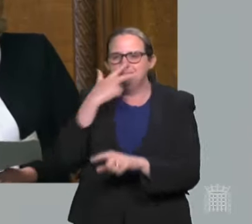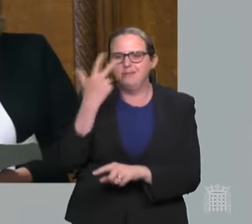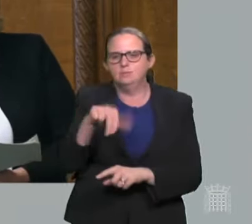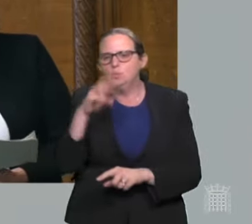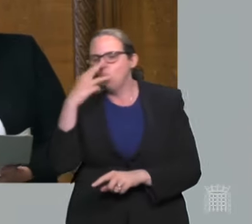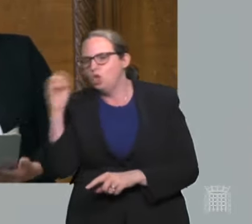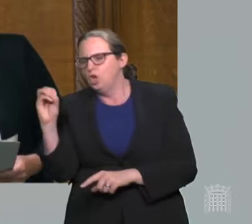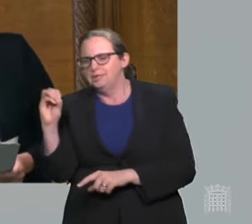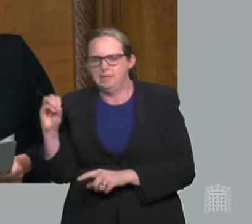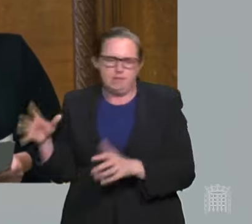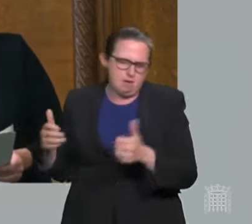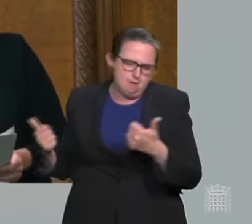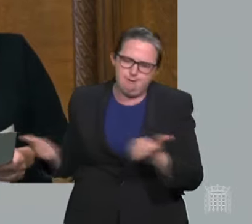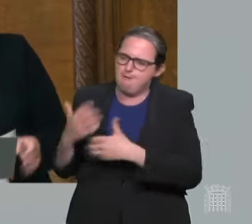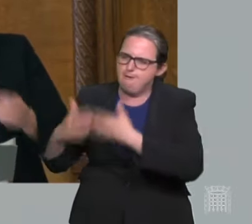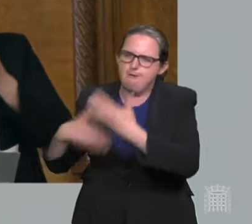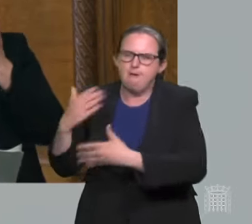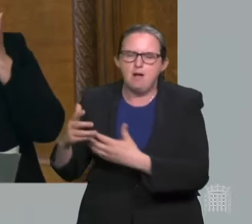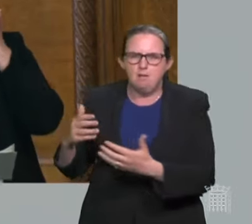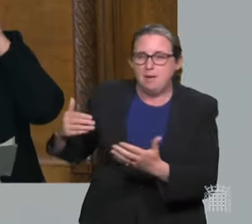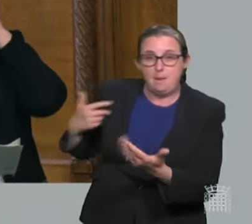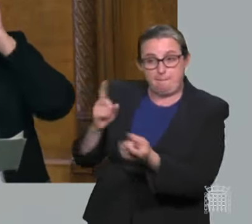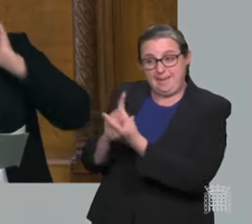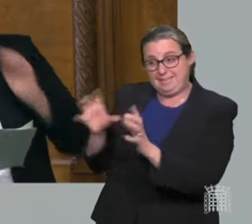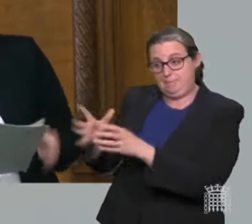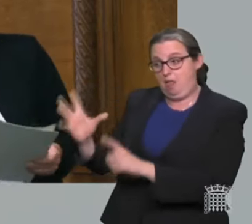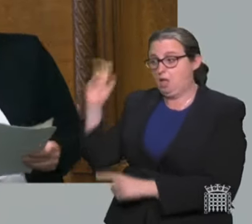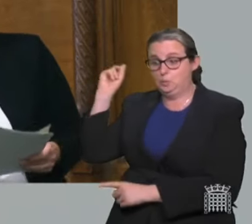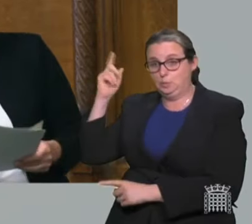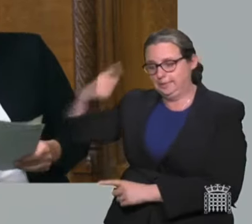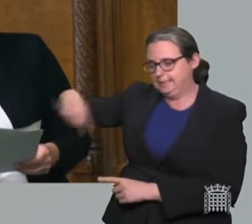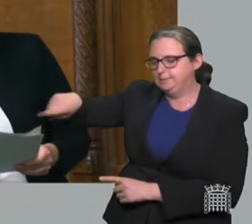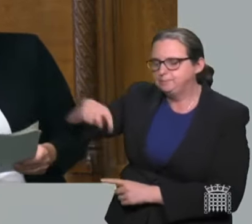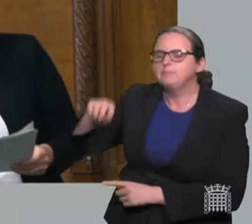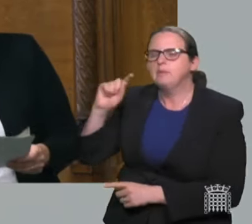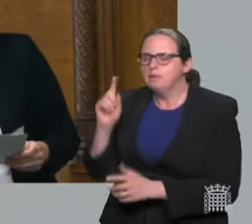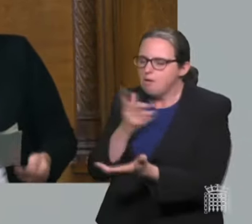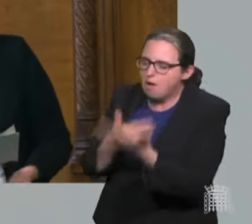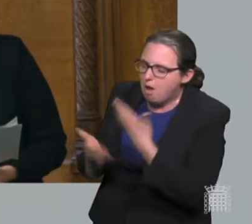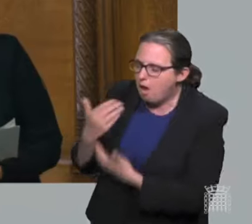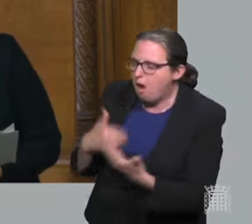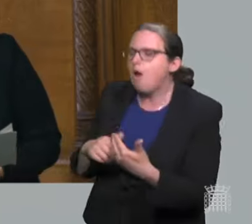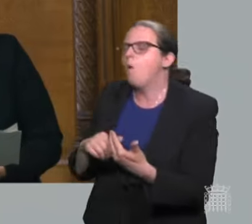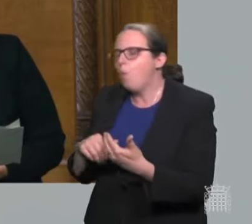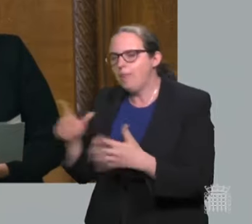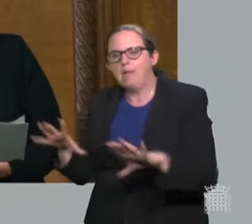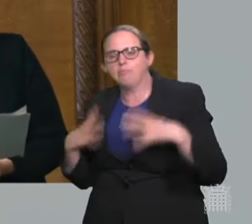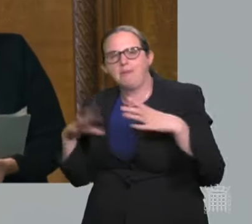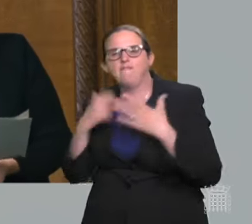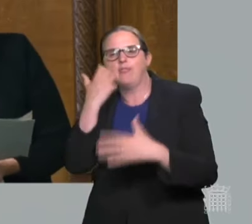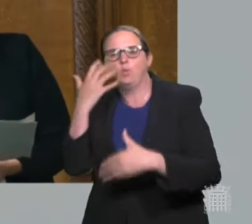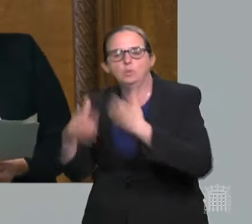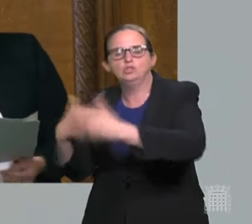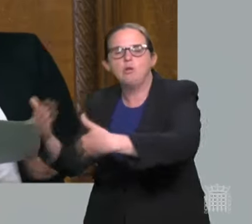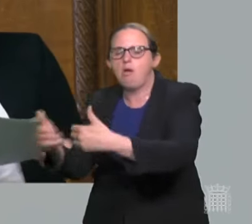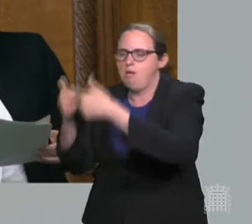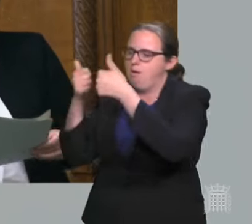last week, it was clear that having navigated the challenges of COVID, they're preparing for the future. As the government looks to set out a new vision